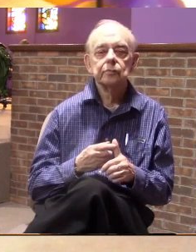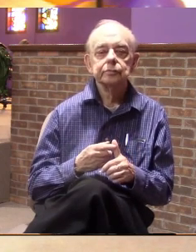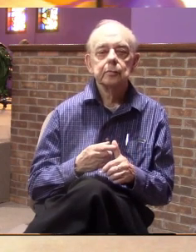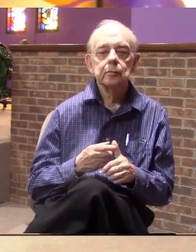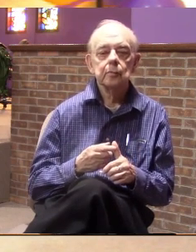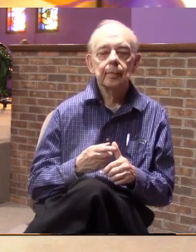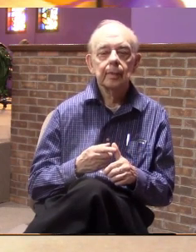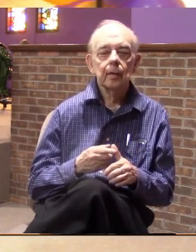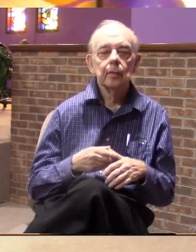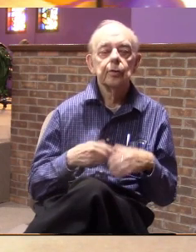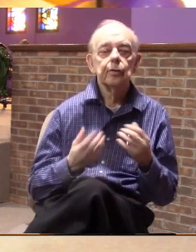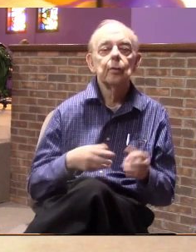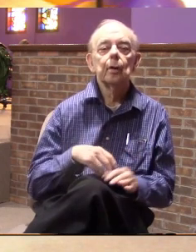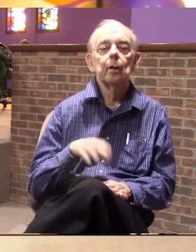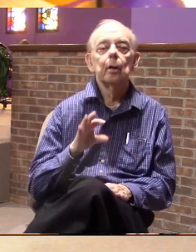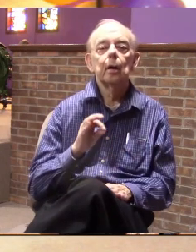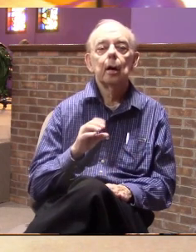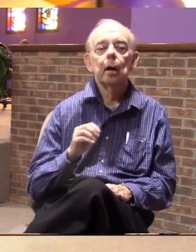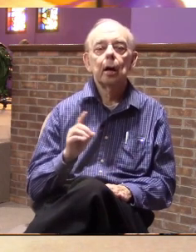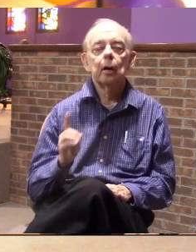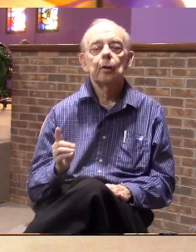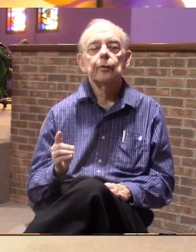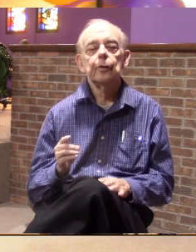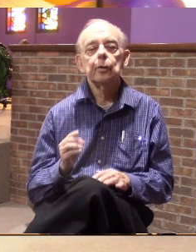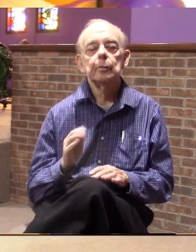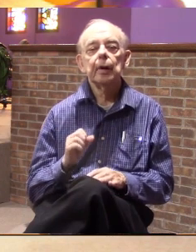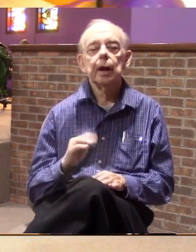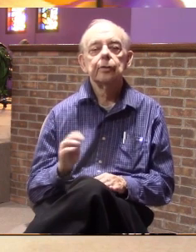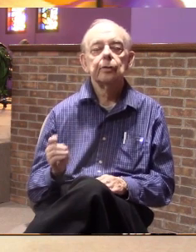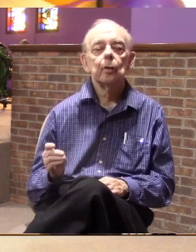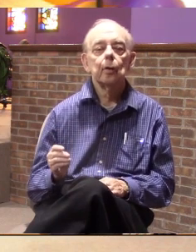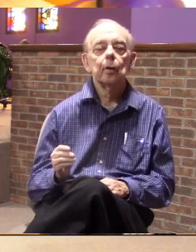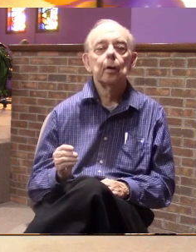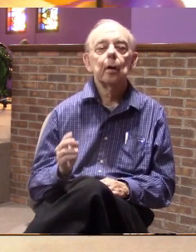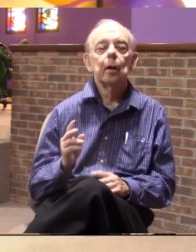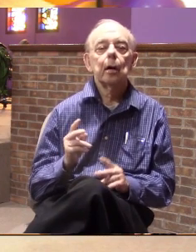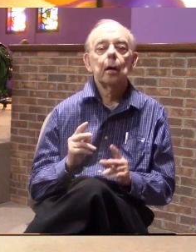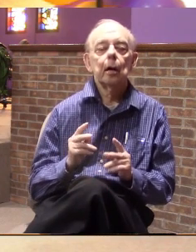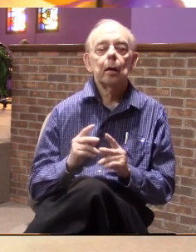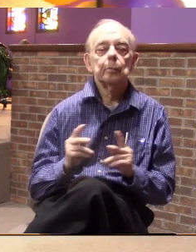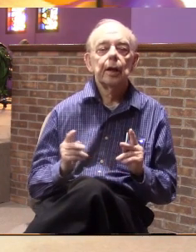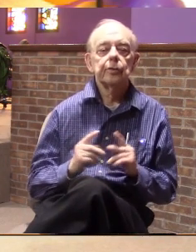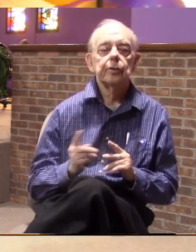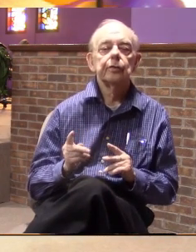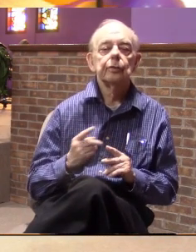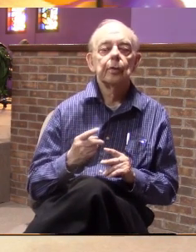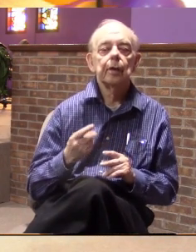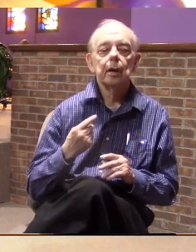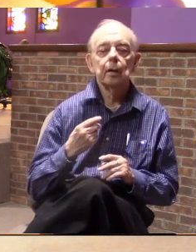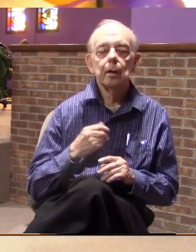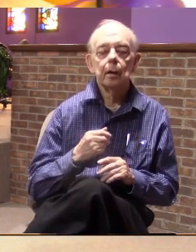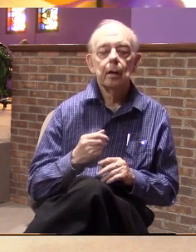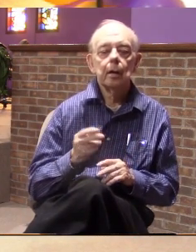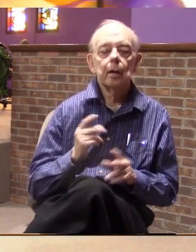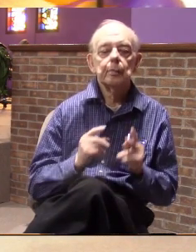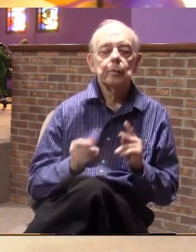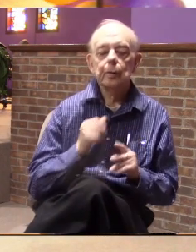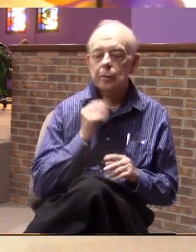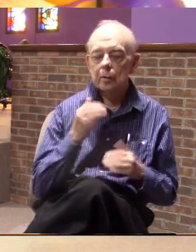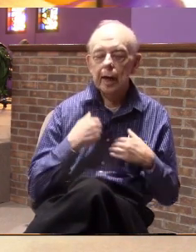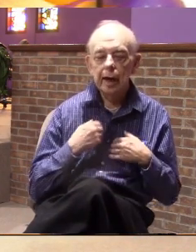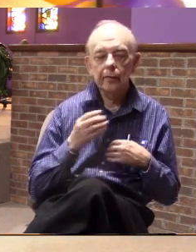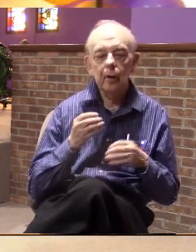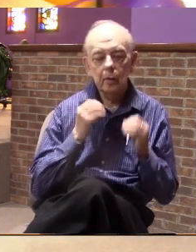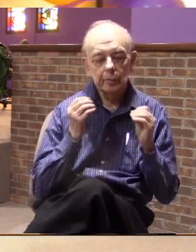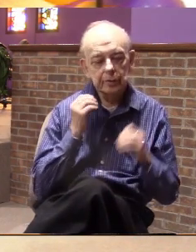do food banks or homeless shelters and people do not realize that the church has always been the